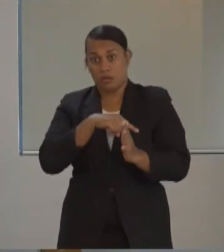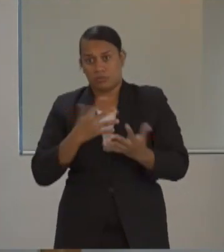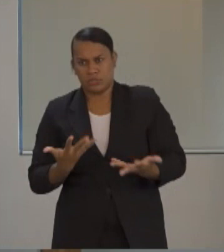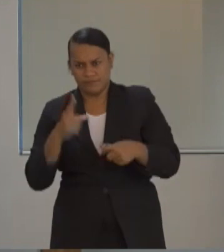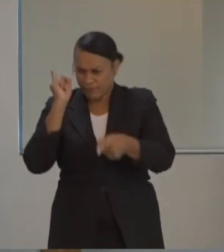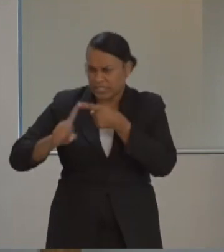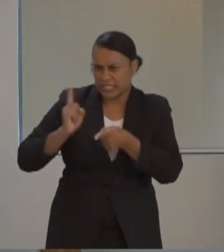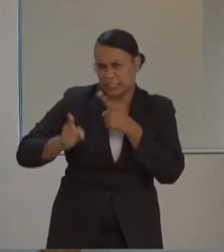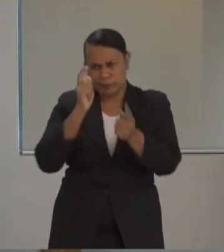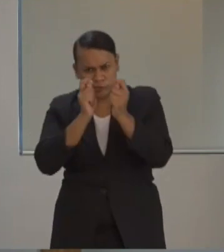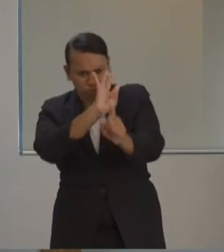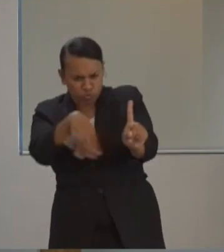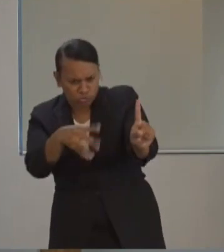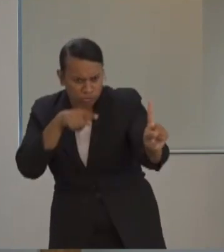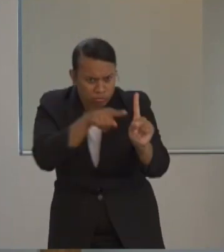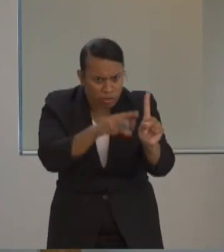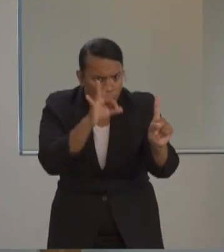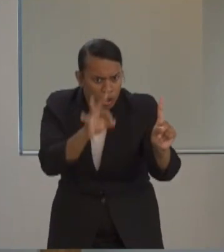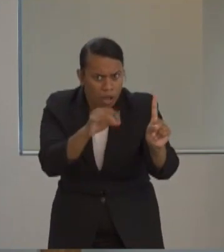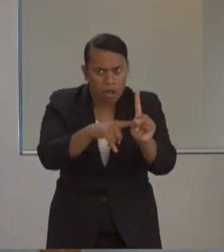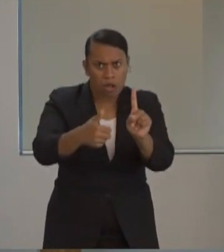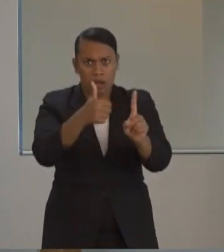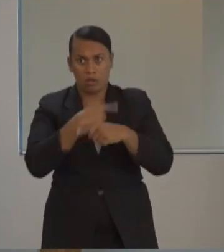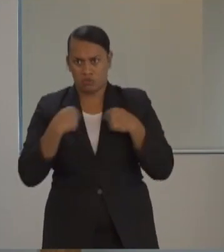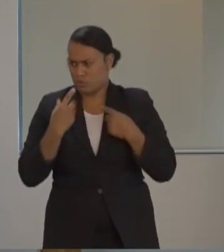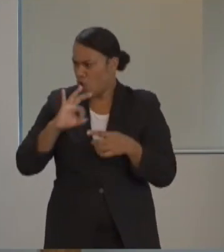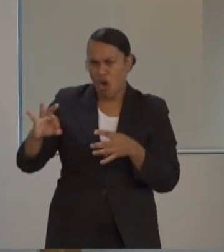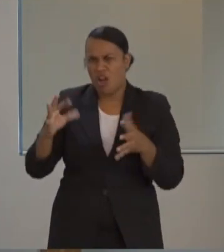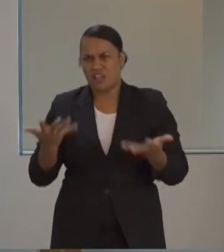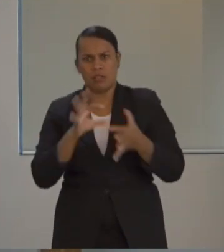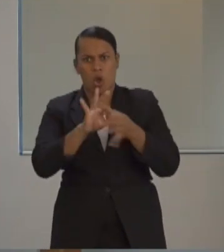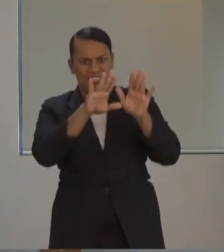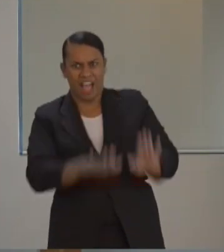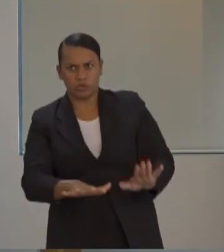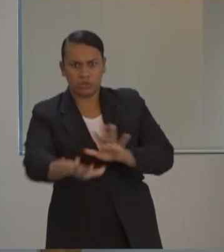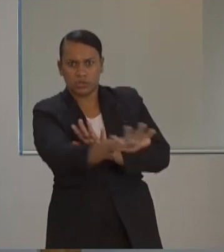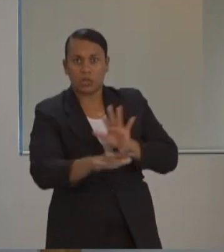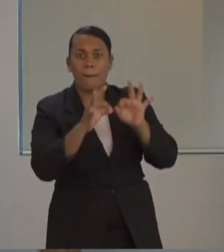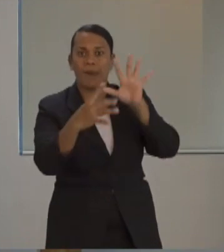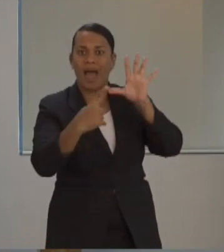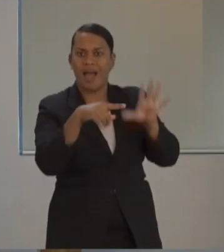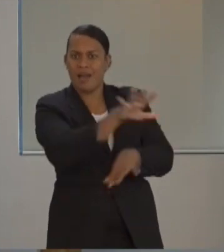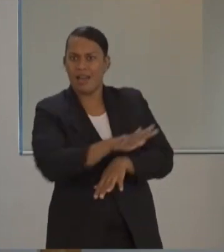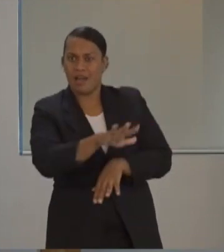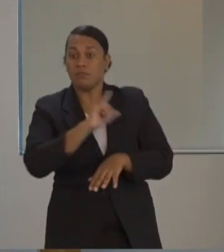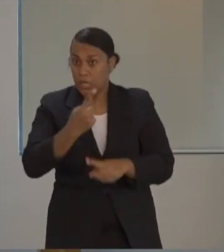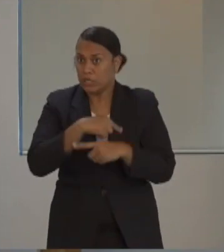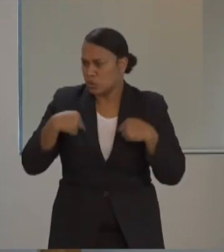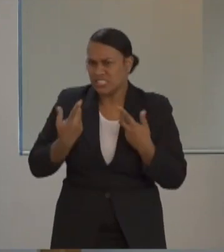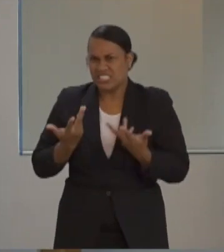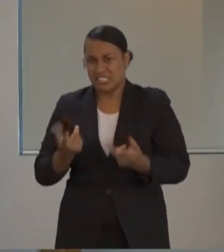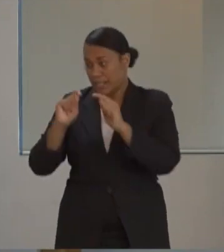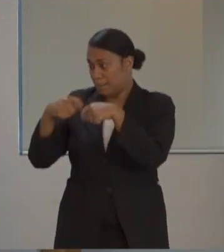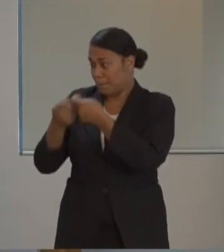few close contacts, we will not be locking down Batown. However, our mobile teams will be conducting a